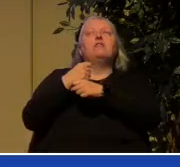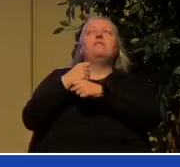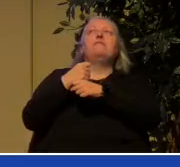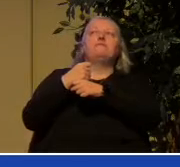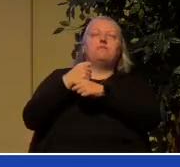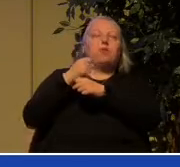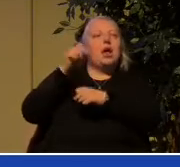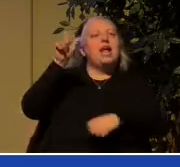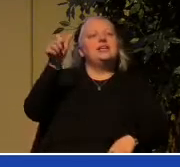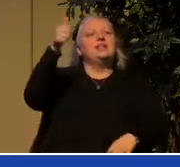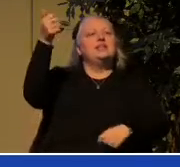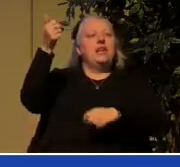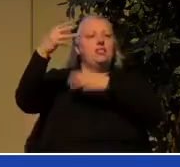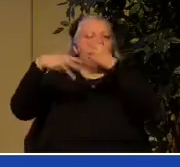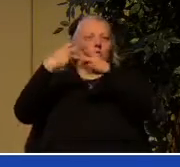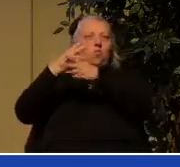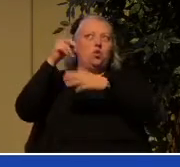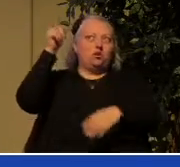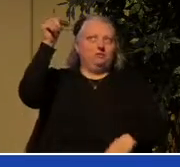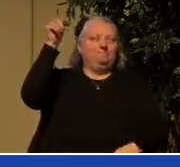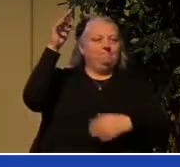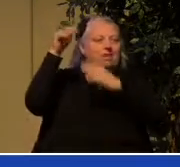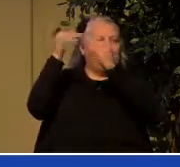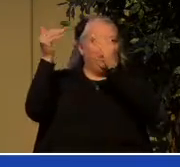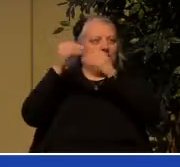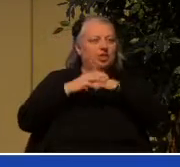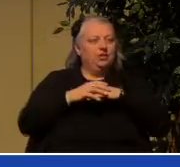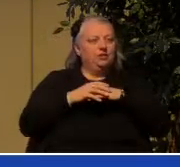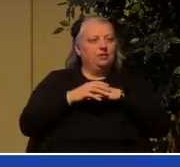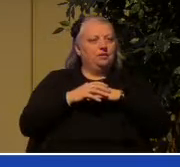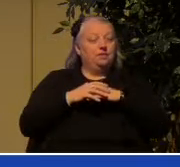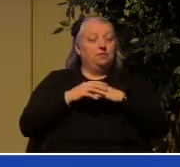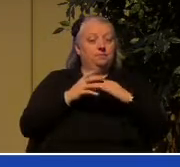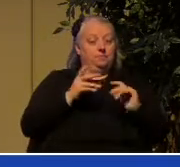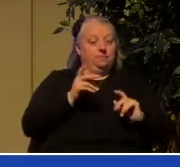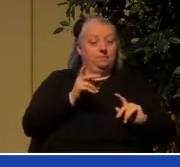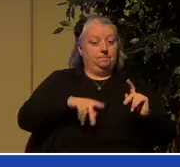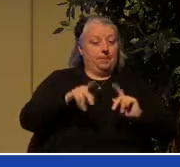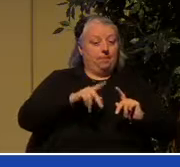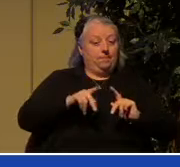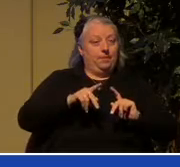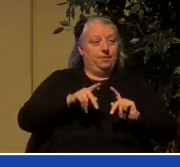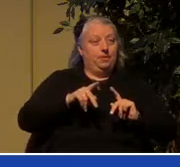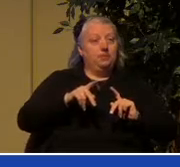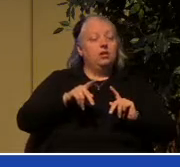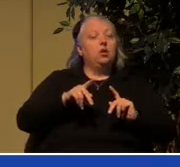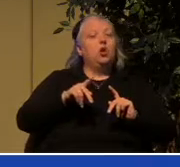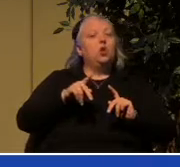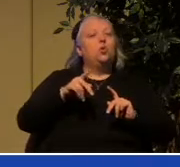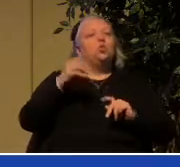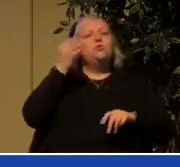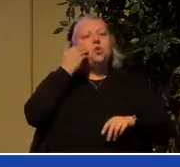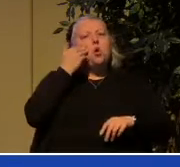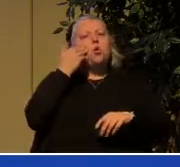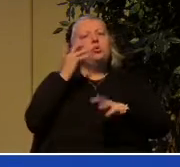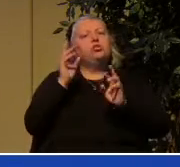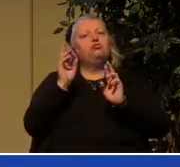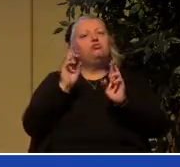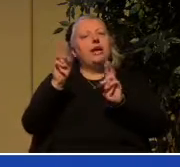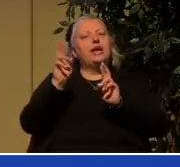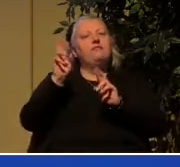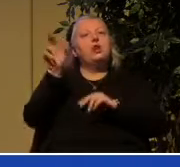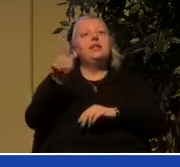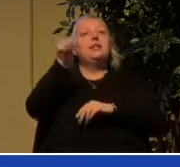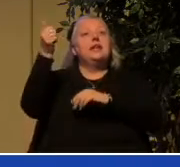it's been said that those who are most other worldly minded are in fact most earthly good because you can